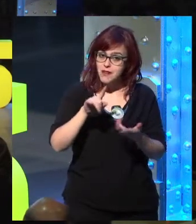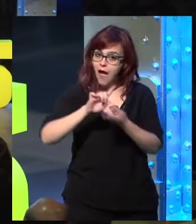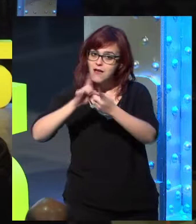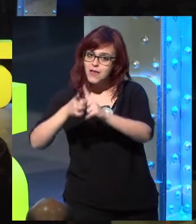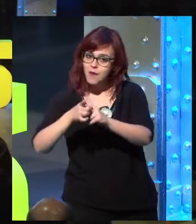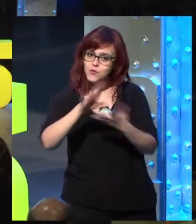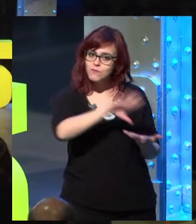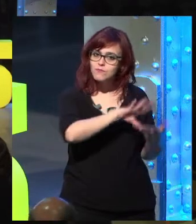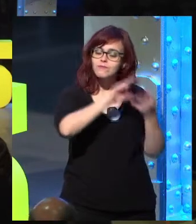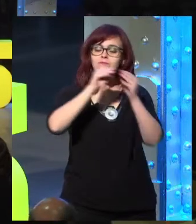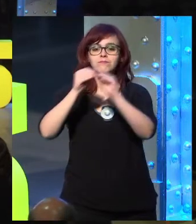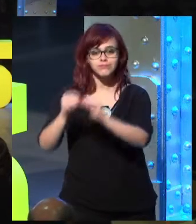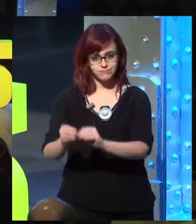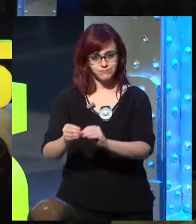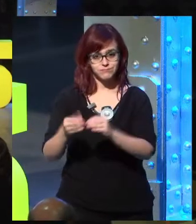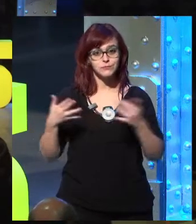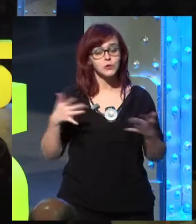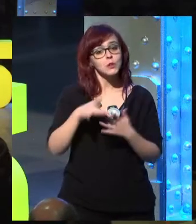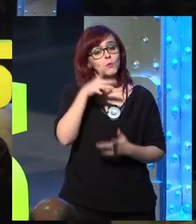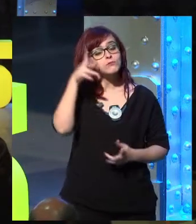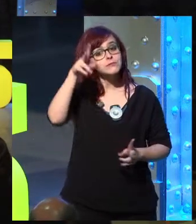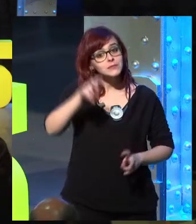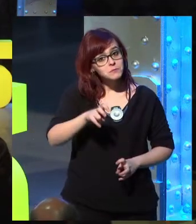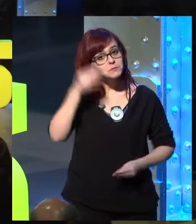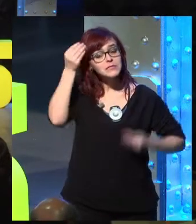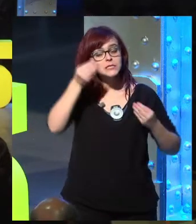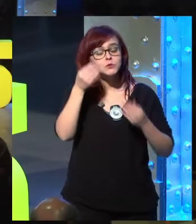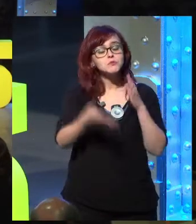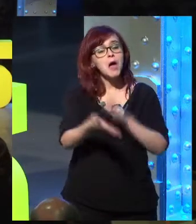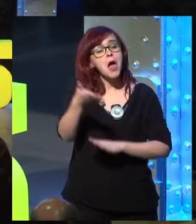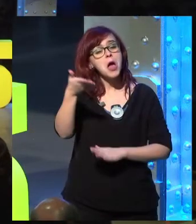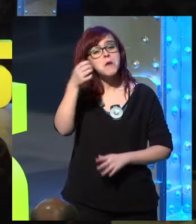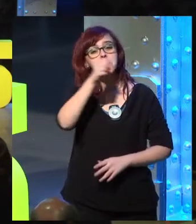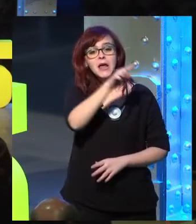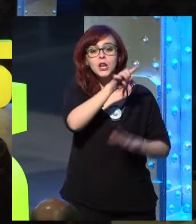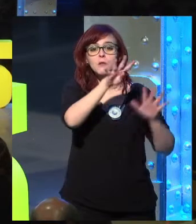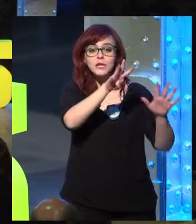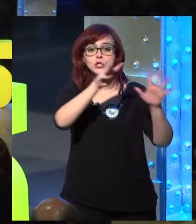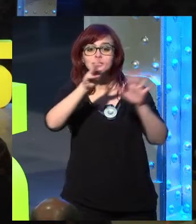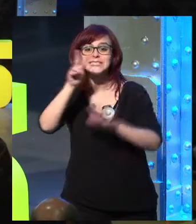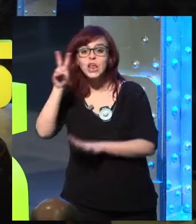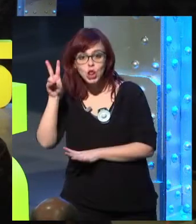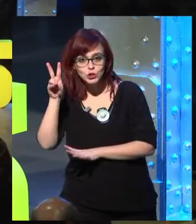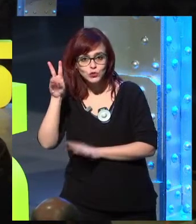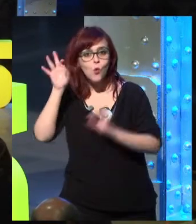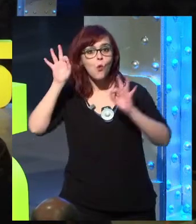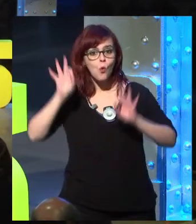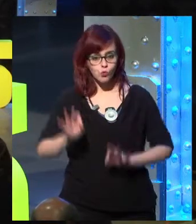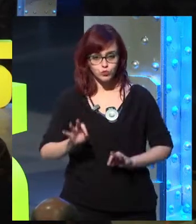changes has a renewal process, among other things, because around 1982,